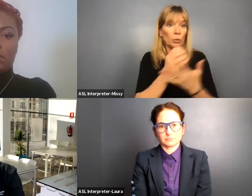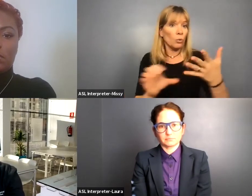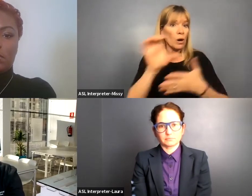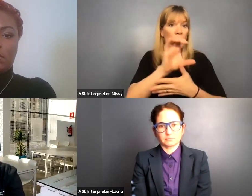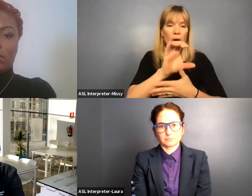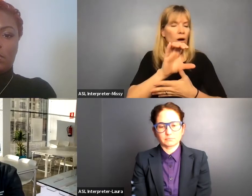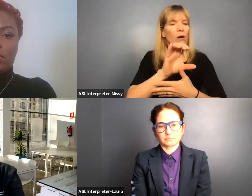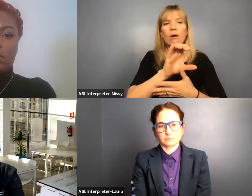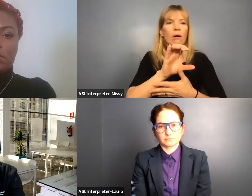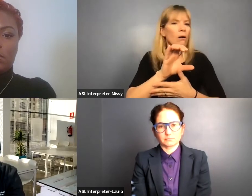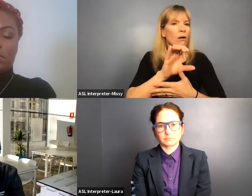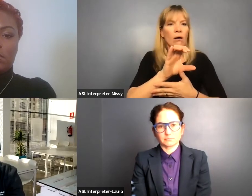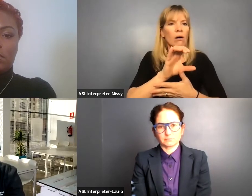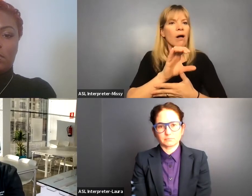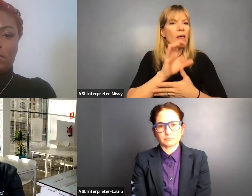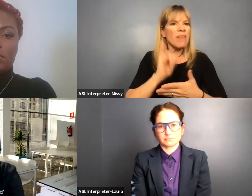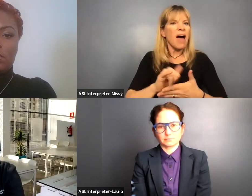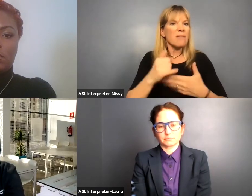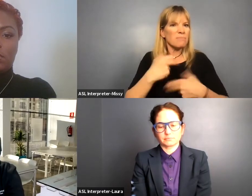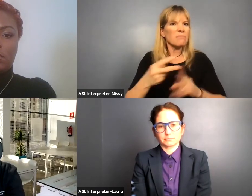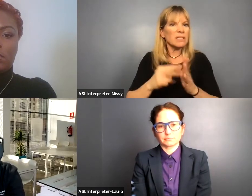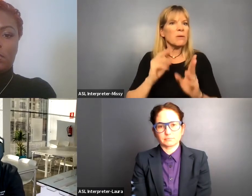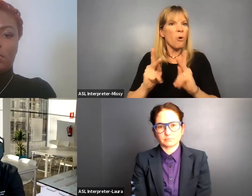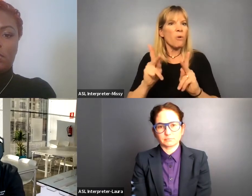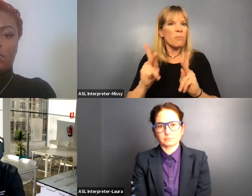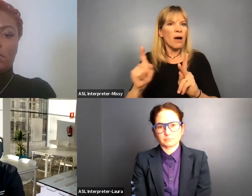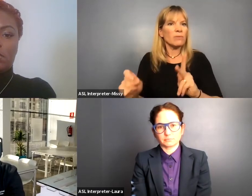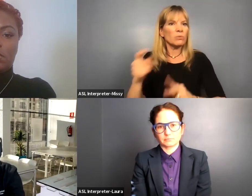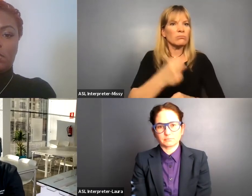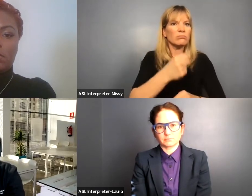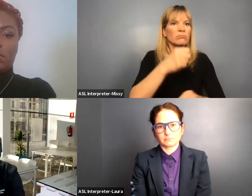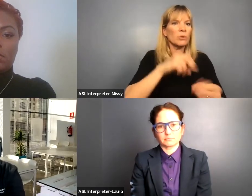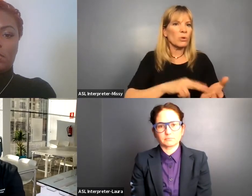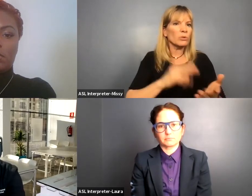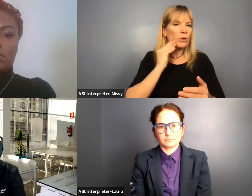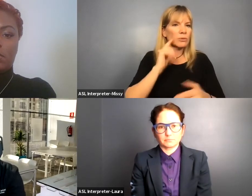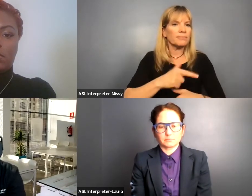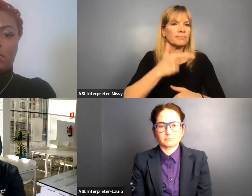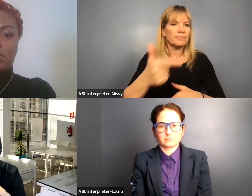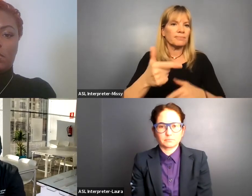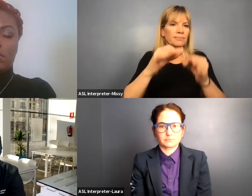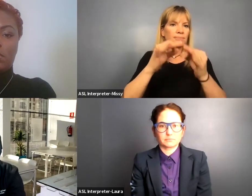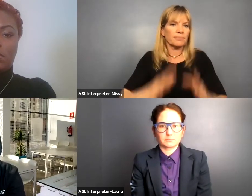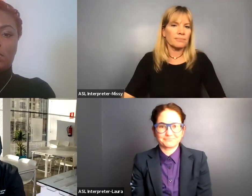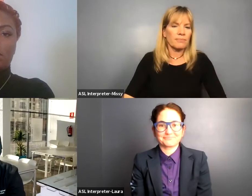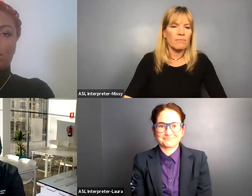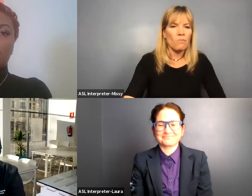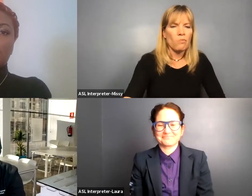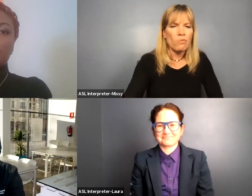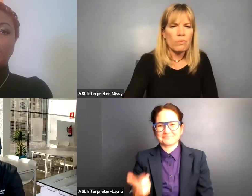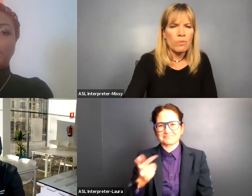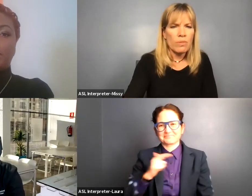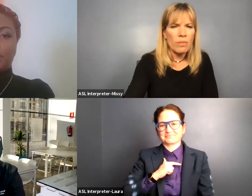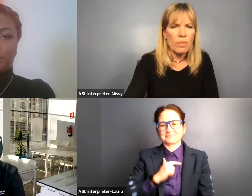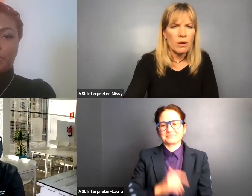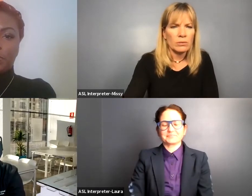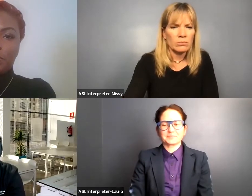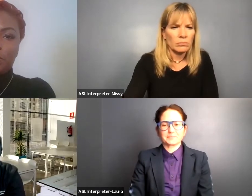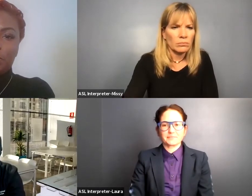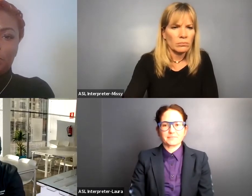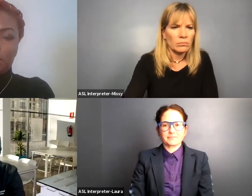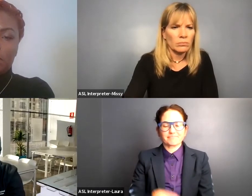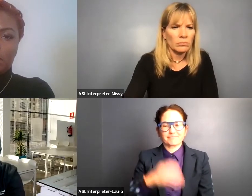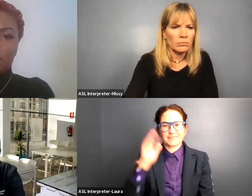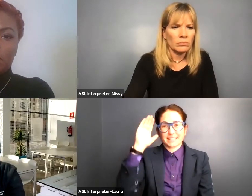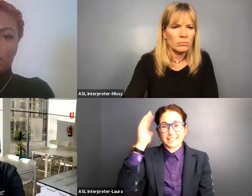that would lead to more individuals leading into nursing homes. So it just like, seems like we